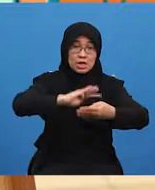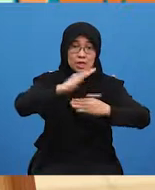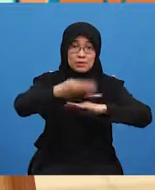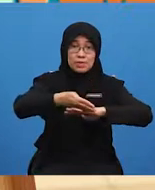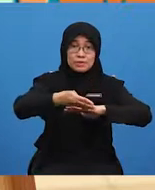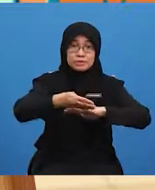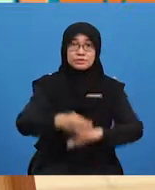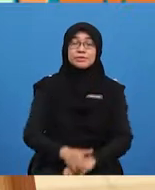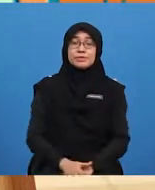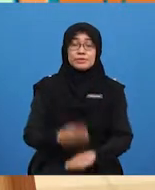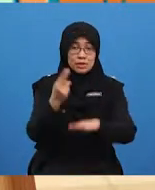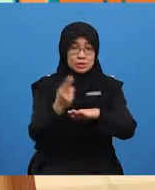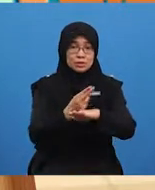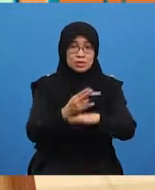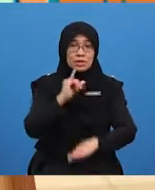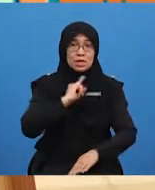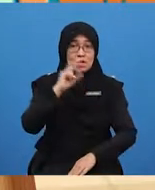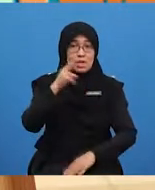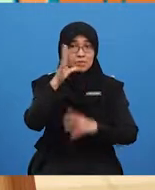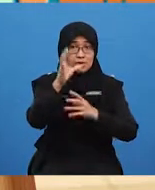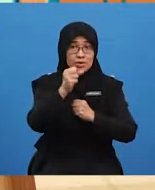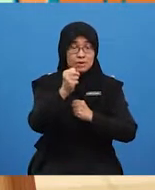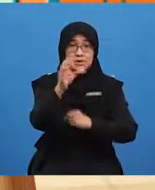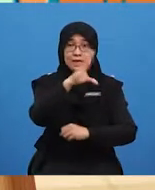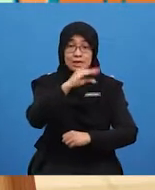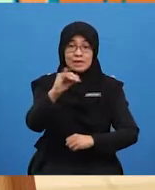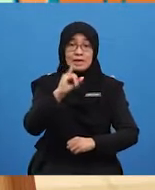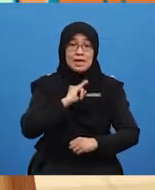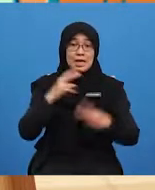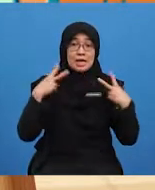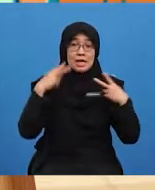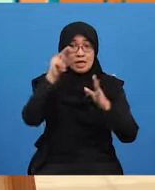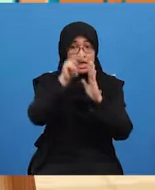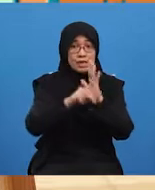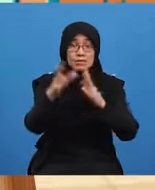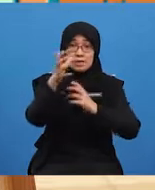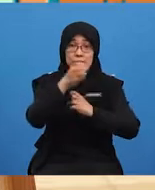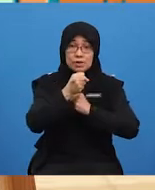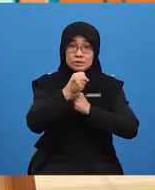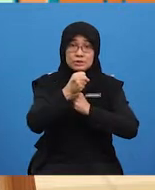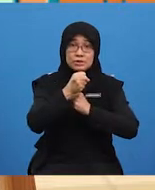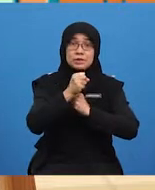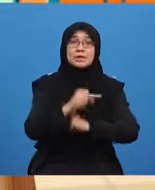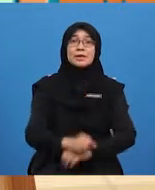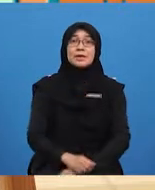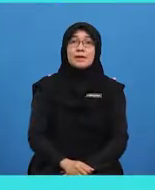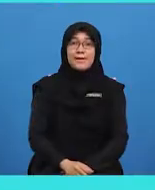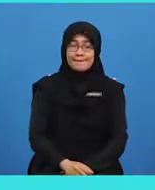I've got and I haven't got. Are you done?